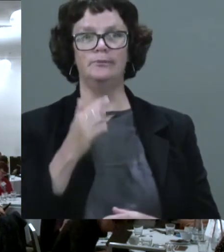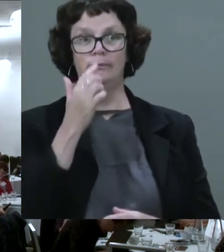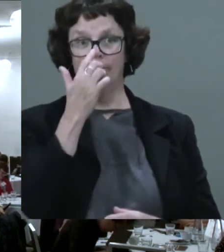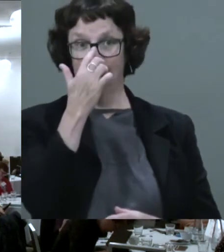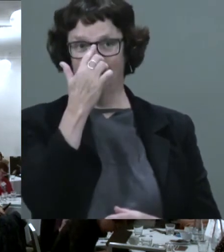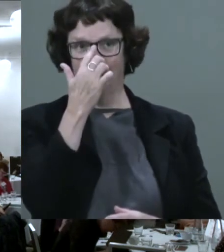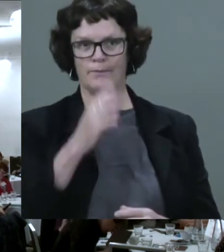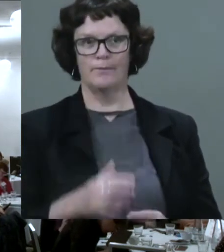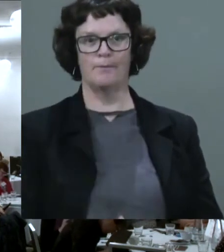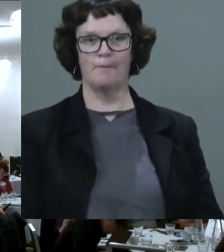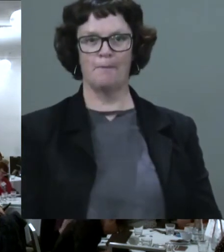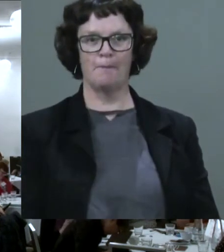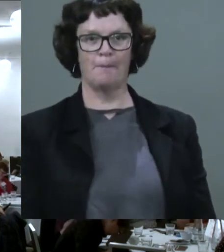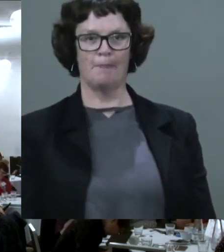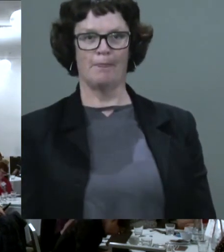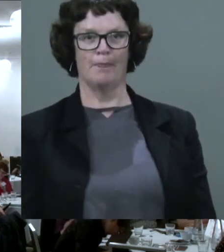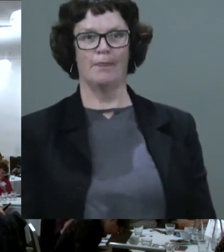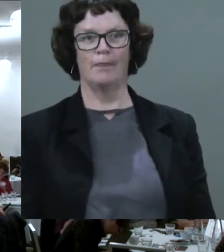Oh, dear.